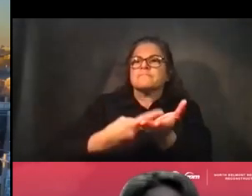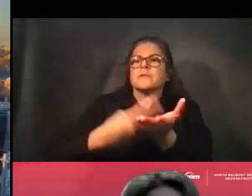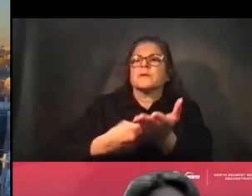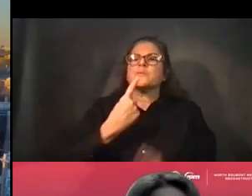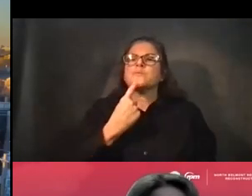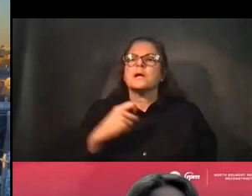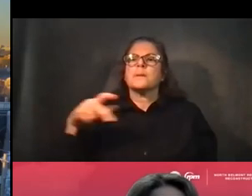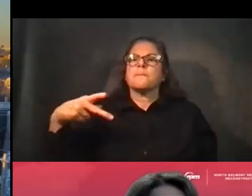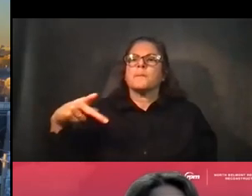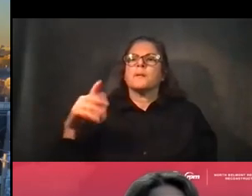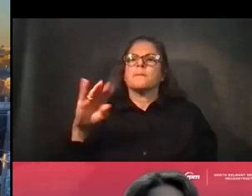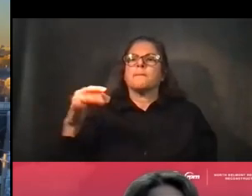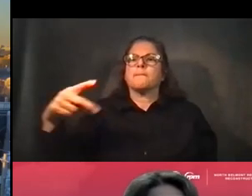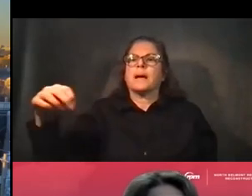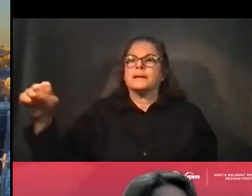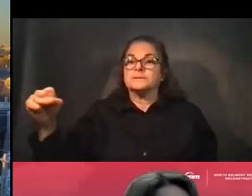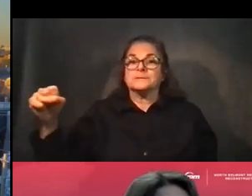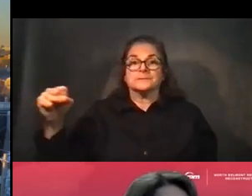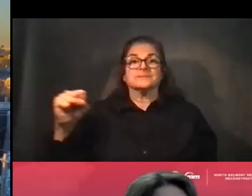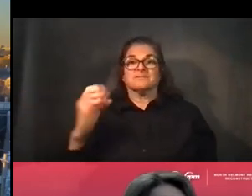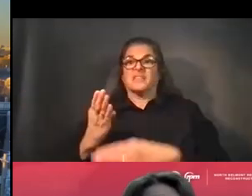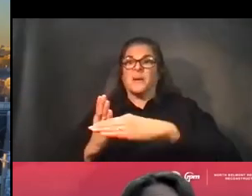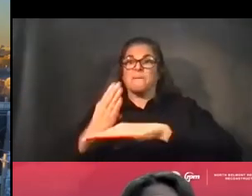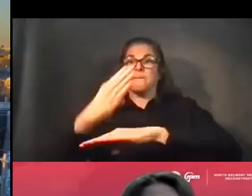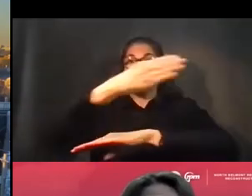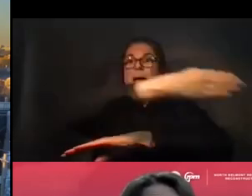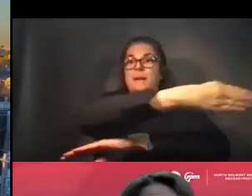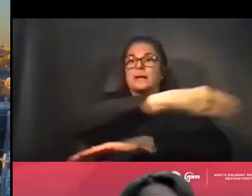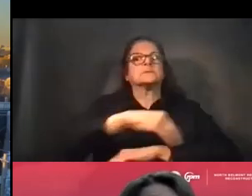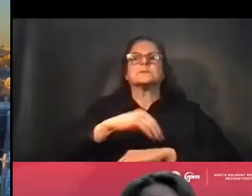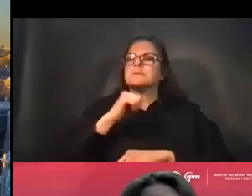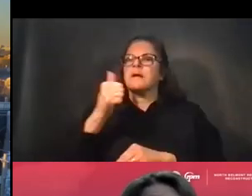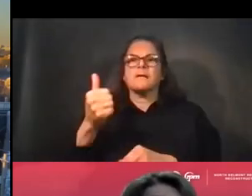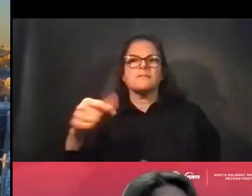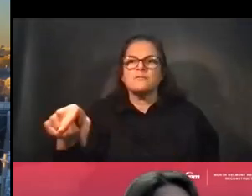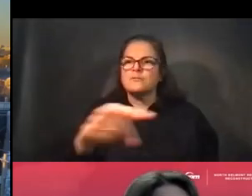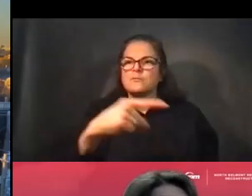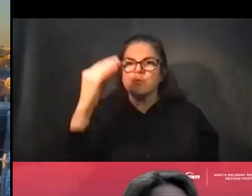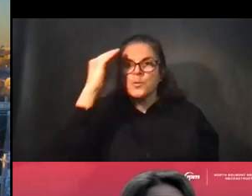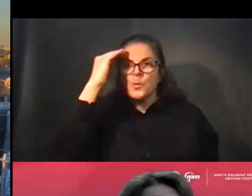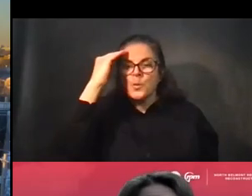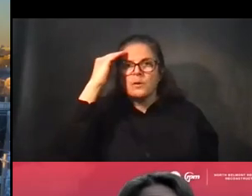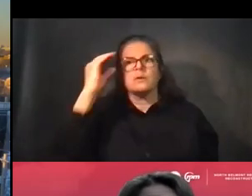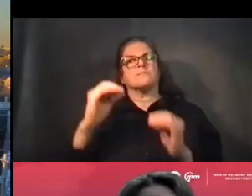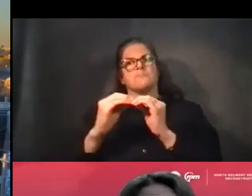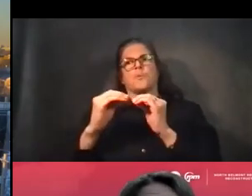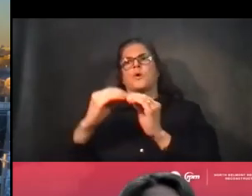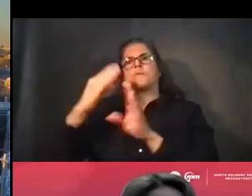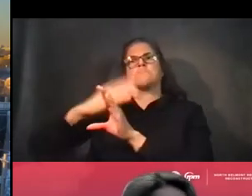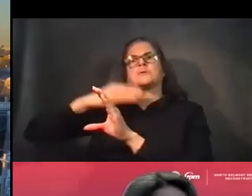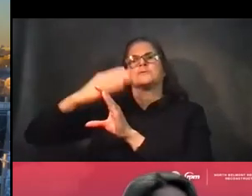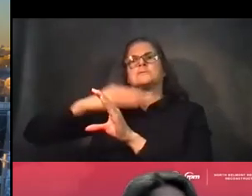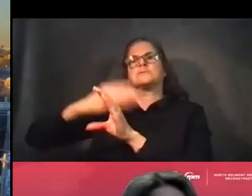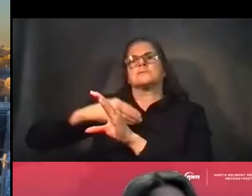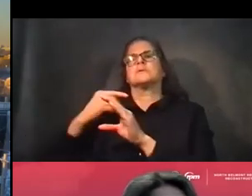includes the bypass. But what not everyone realizes is that there's additional modernization work that will begin now that